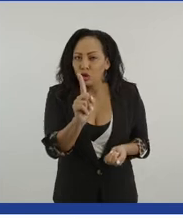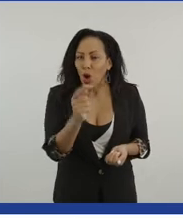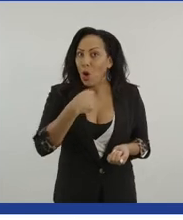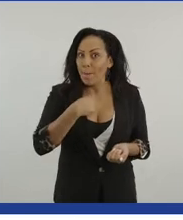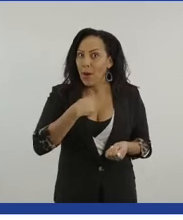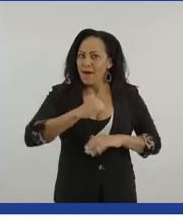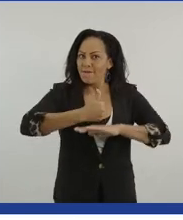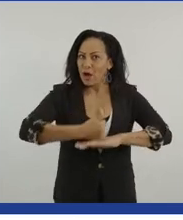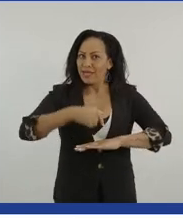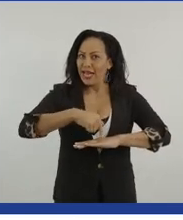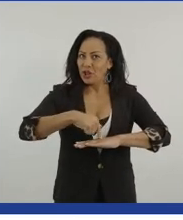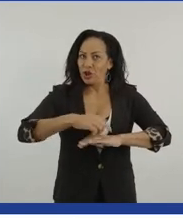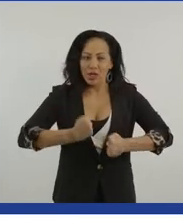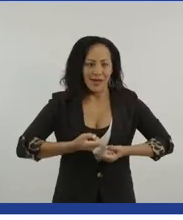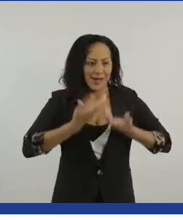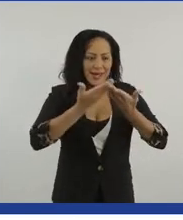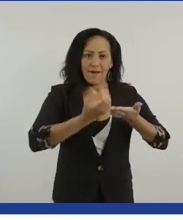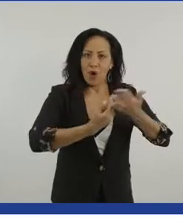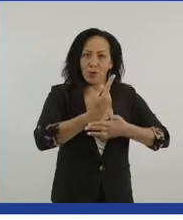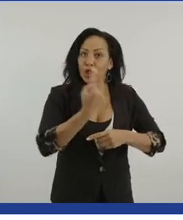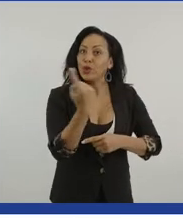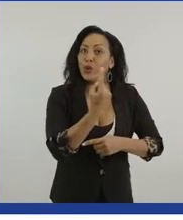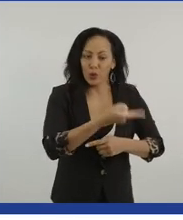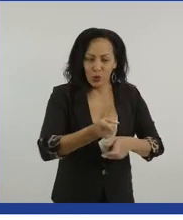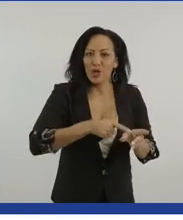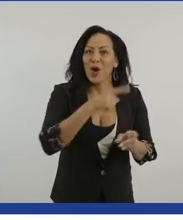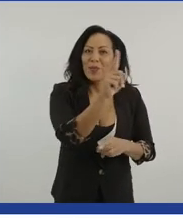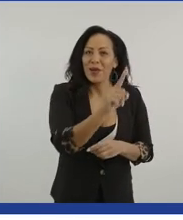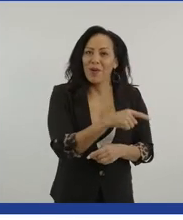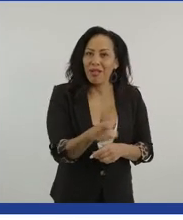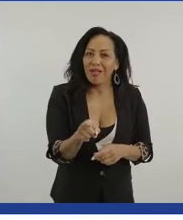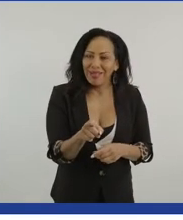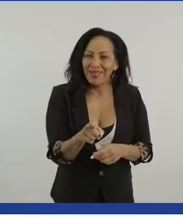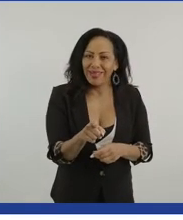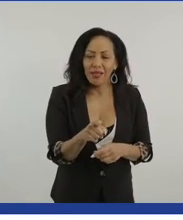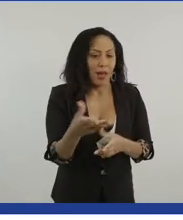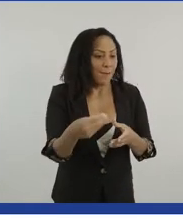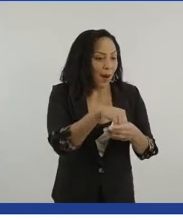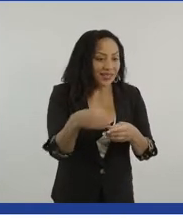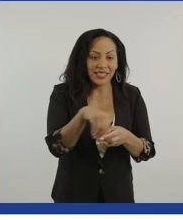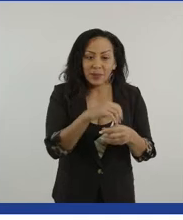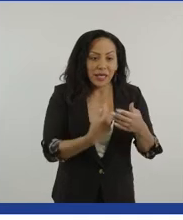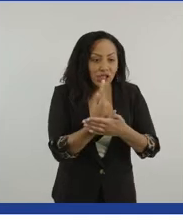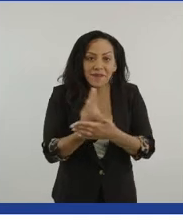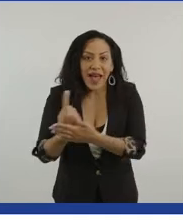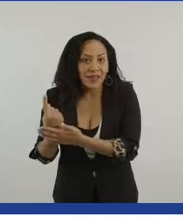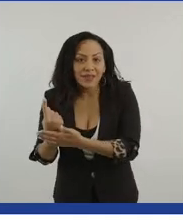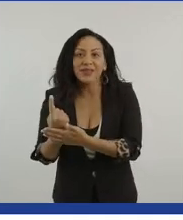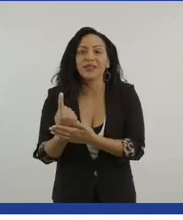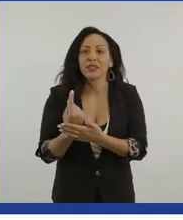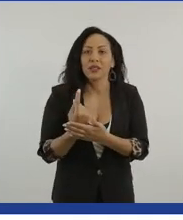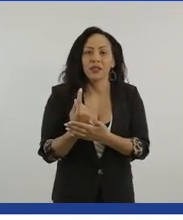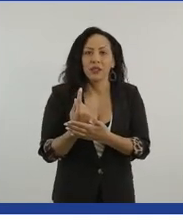give those opportunities to young people. And so by having participation events, having impact on, on